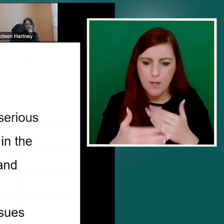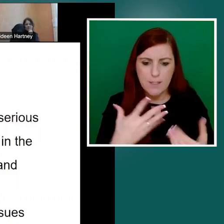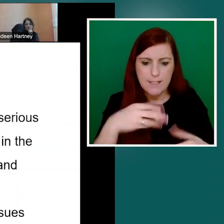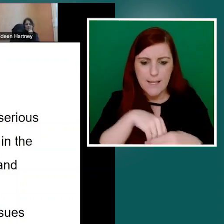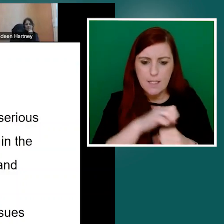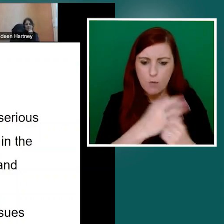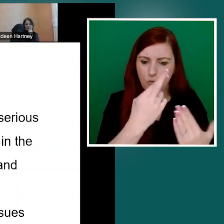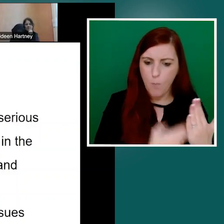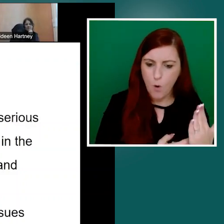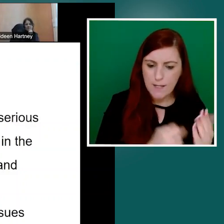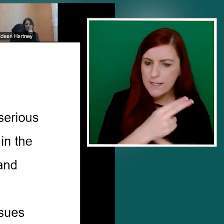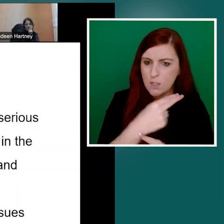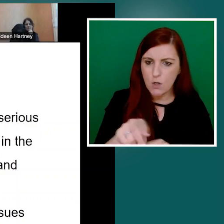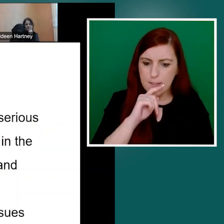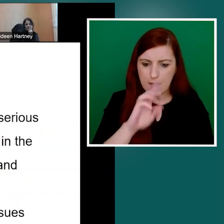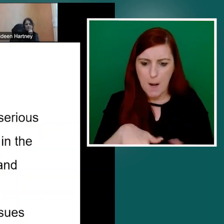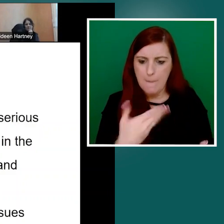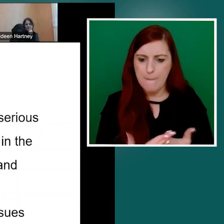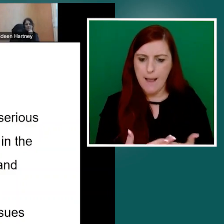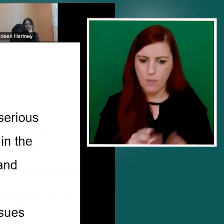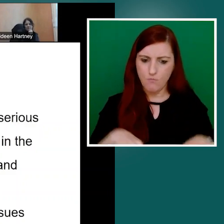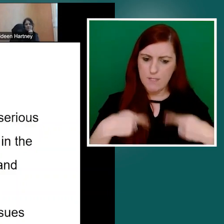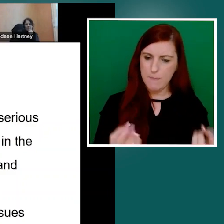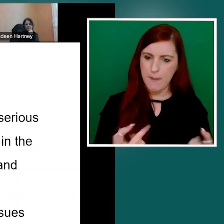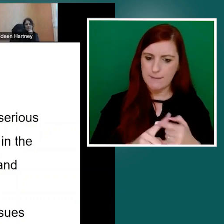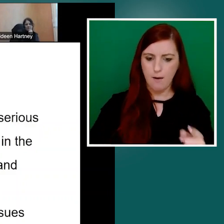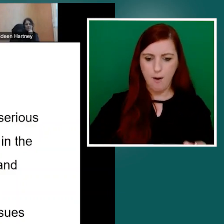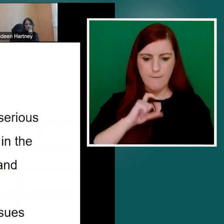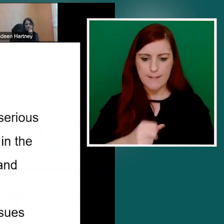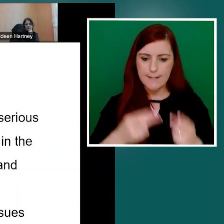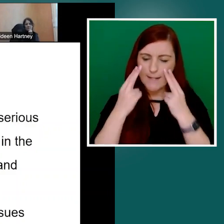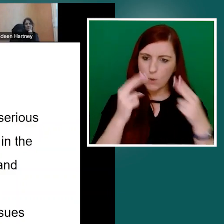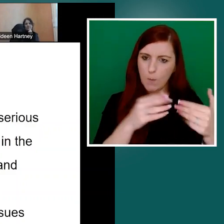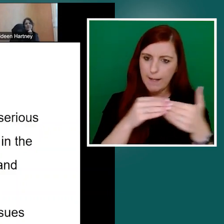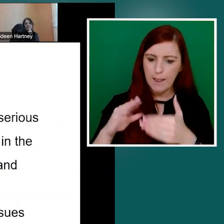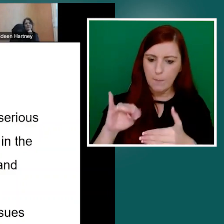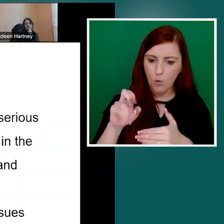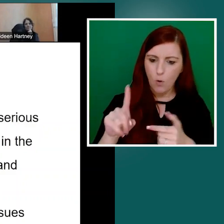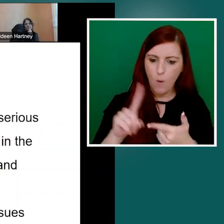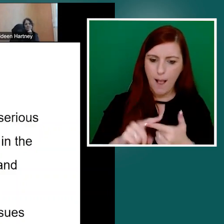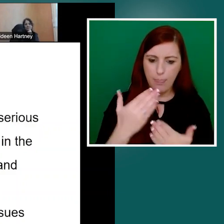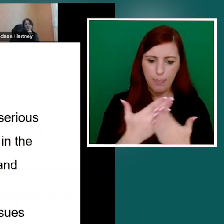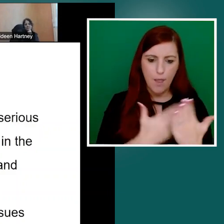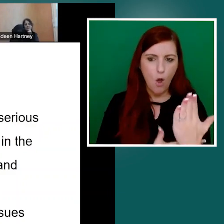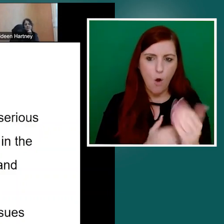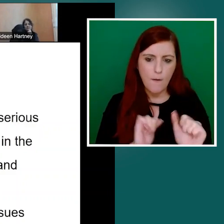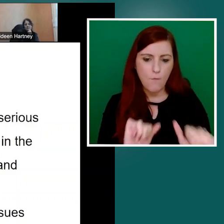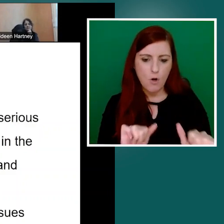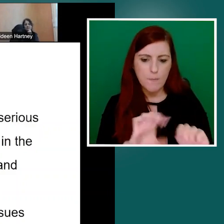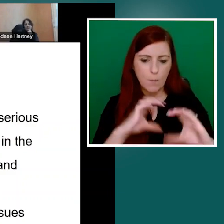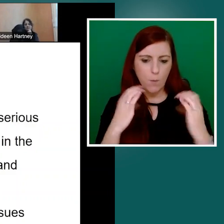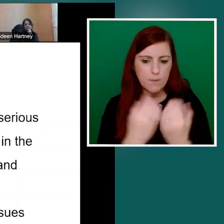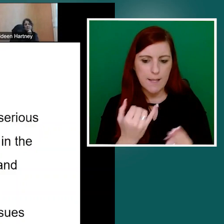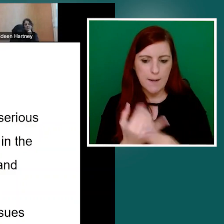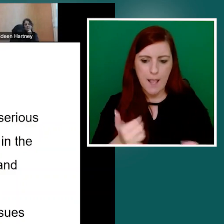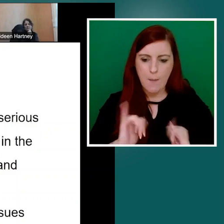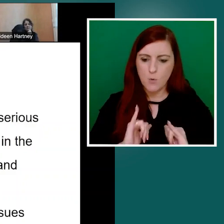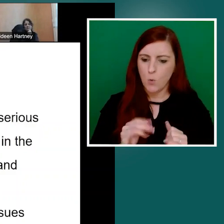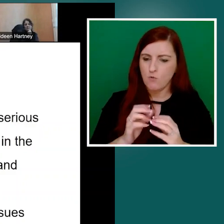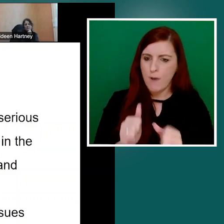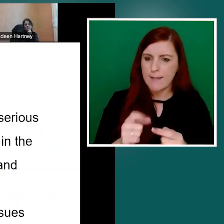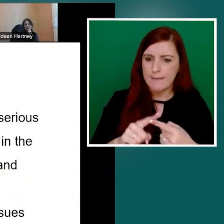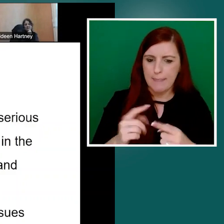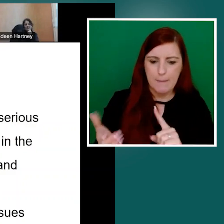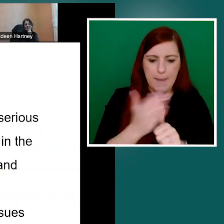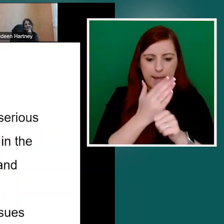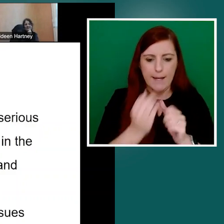bureau and the law enforcement community in addressing the main issues facing law enforcement today. You might do a little quiz in the quiz. Who do